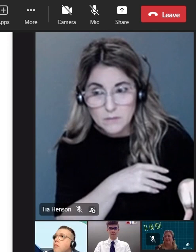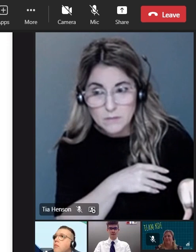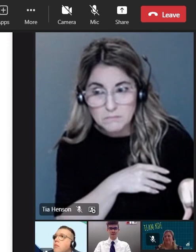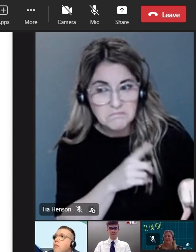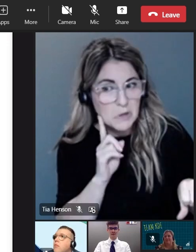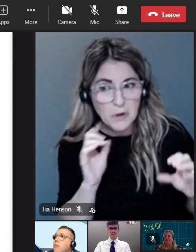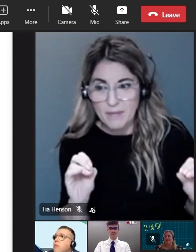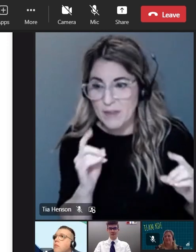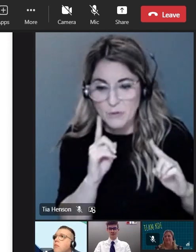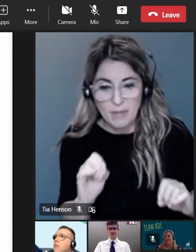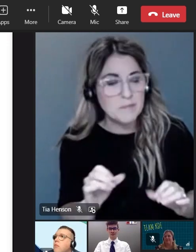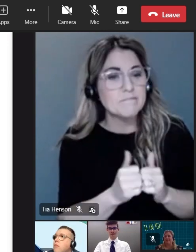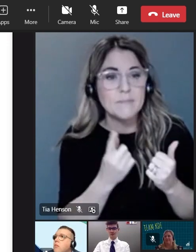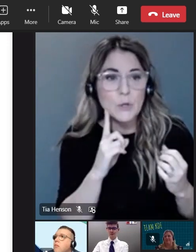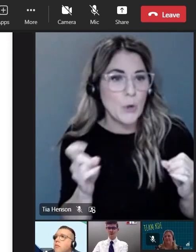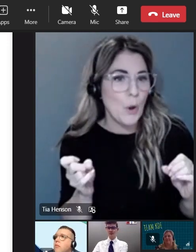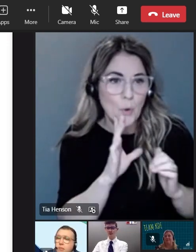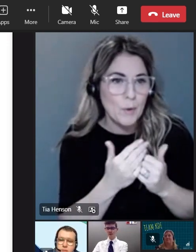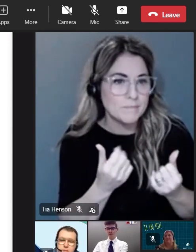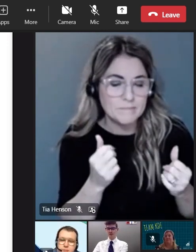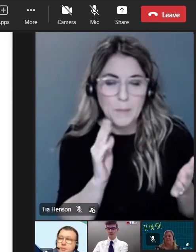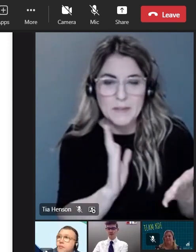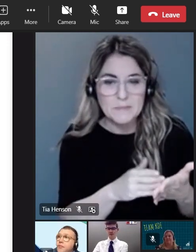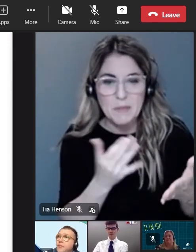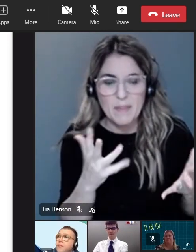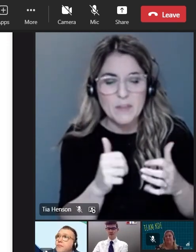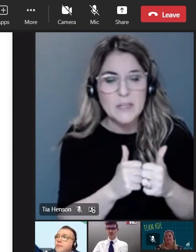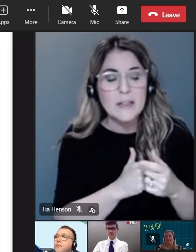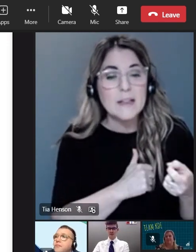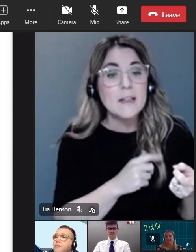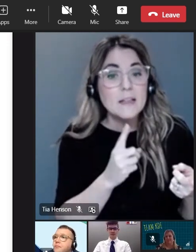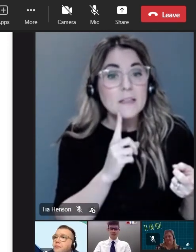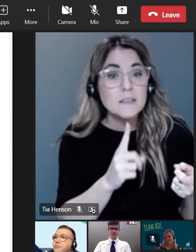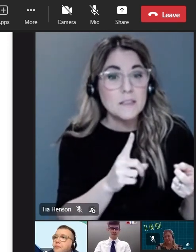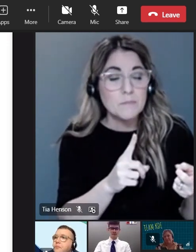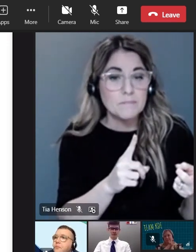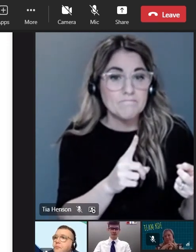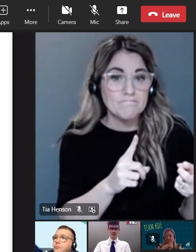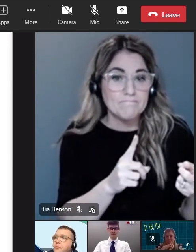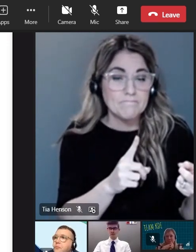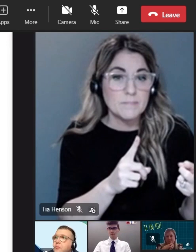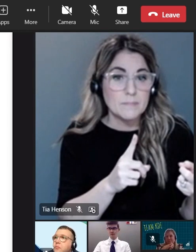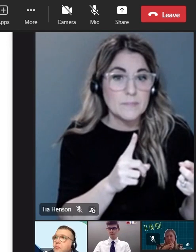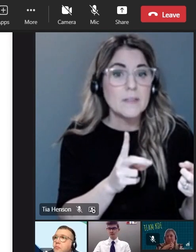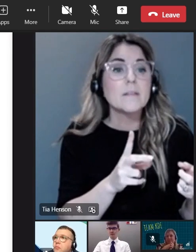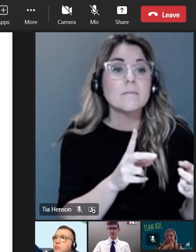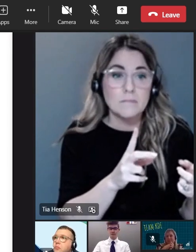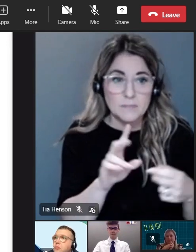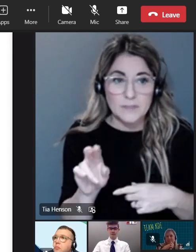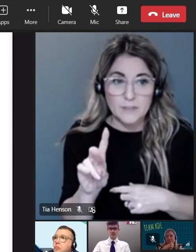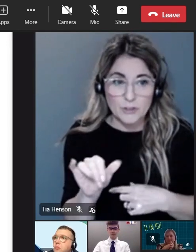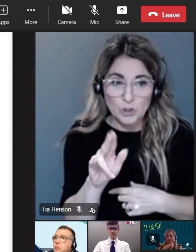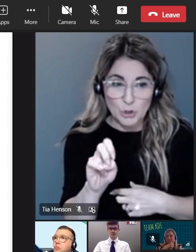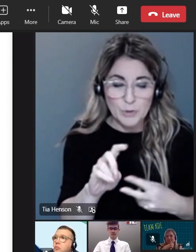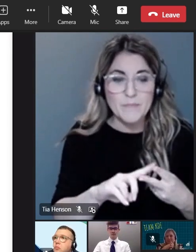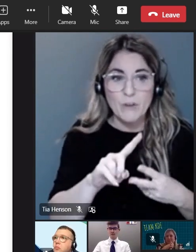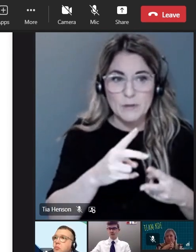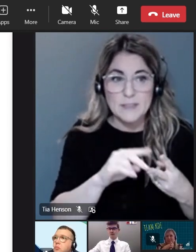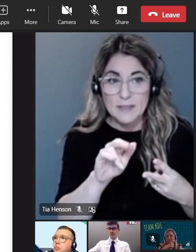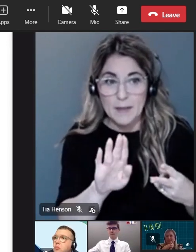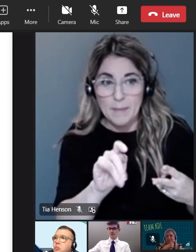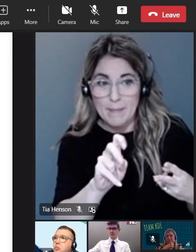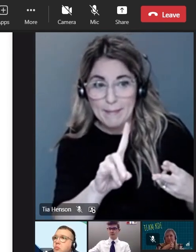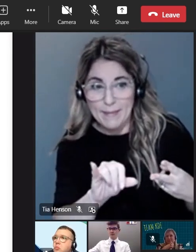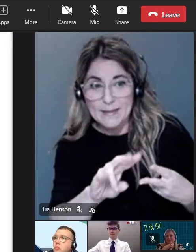All right. Sounds like we have no opposition. So, seconded by or opened or made a motion by Jude, seconded by Bentley, and